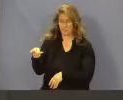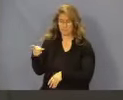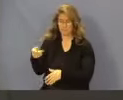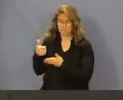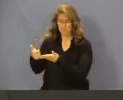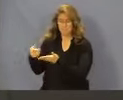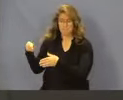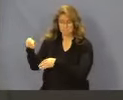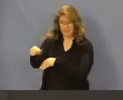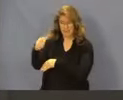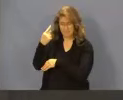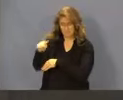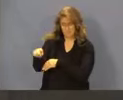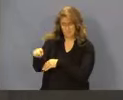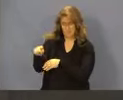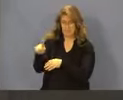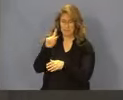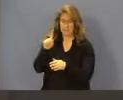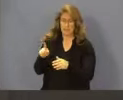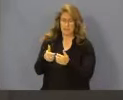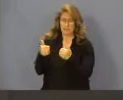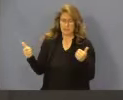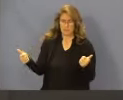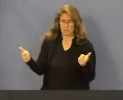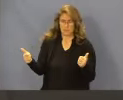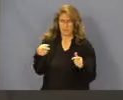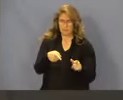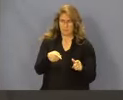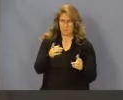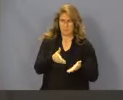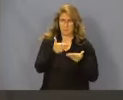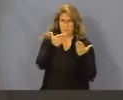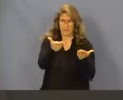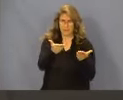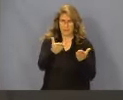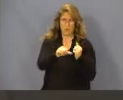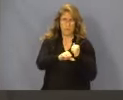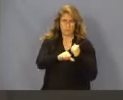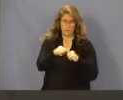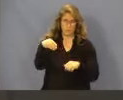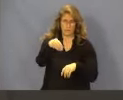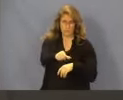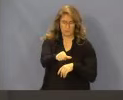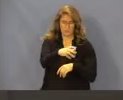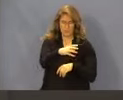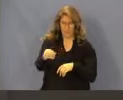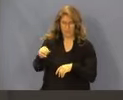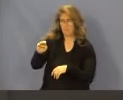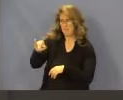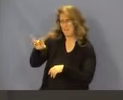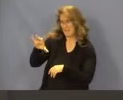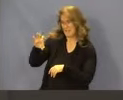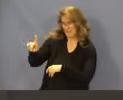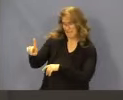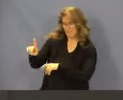participants represents the difference between the aggregate provider commercial reimbursement and Medicaid payments using average